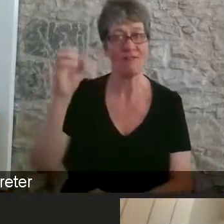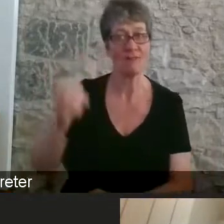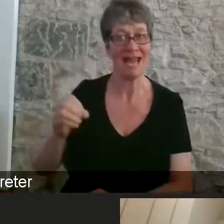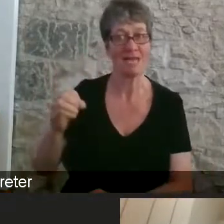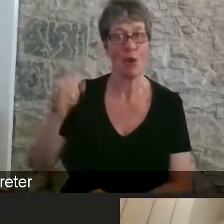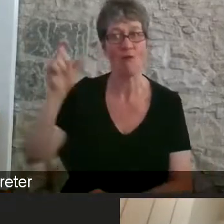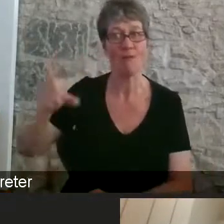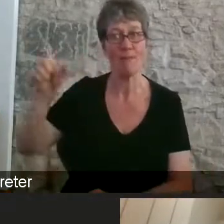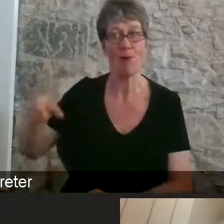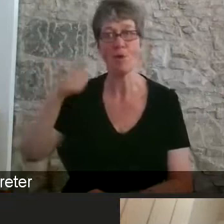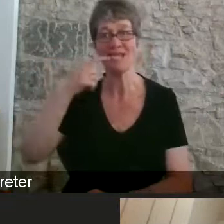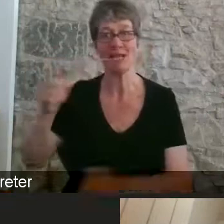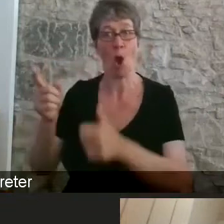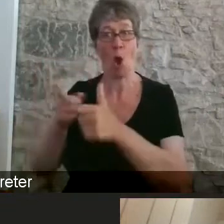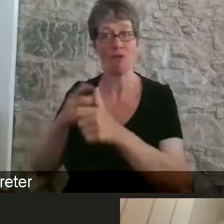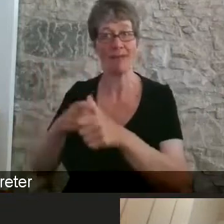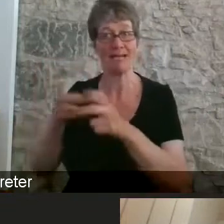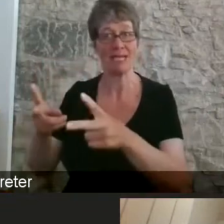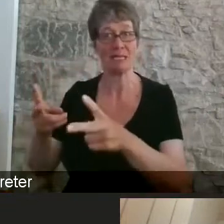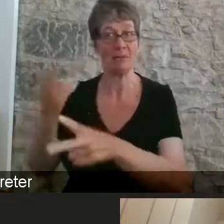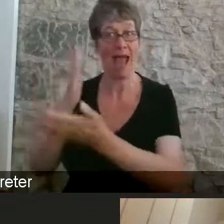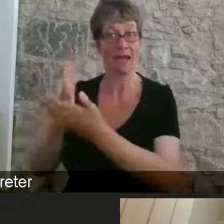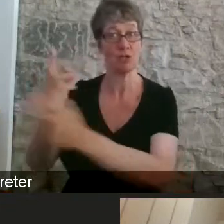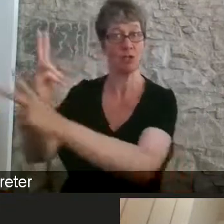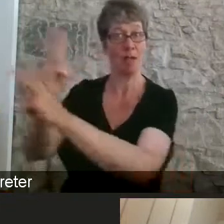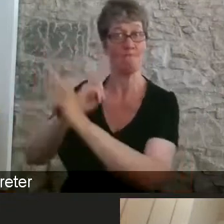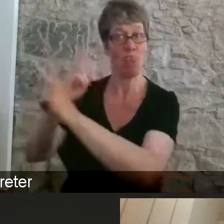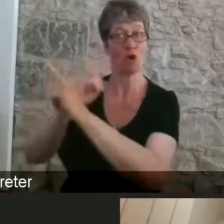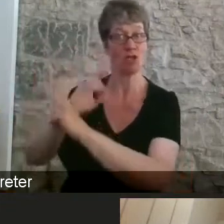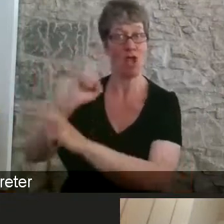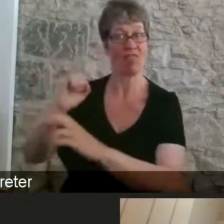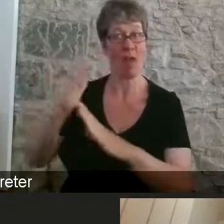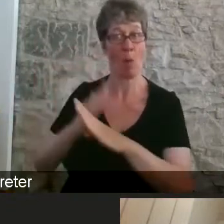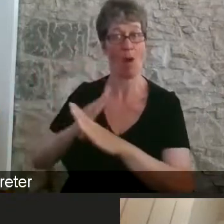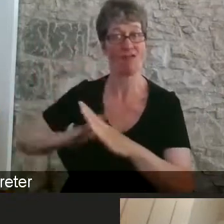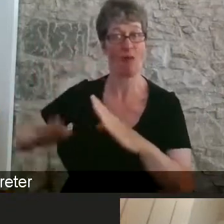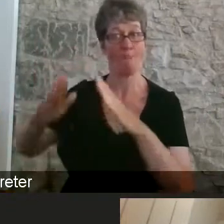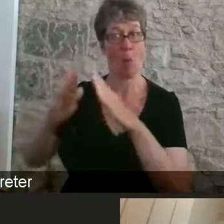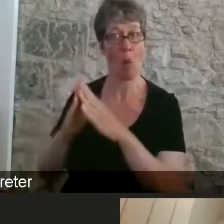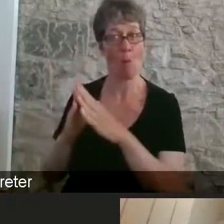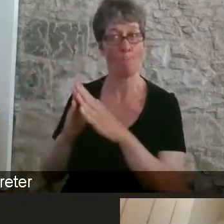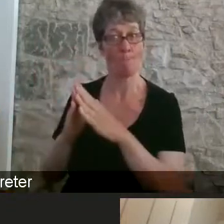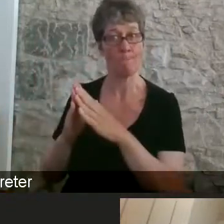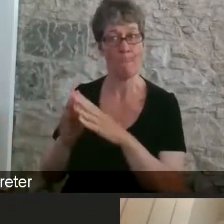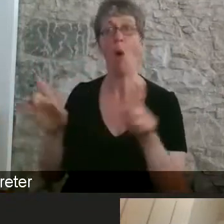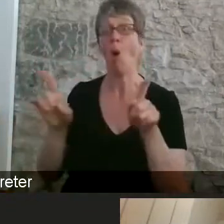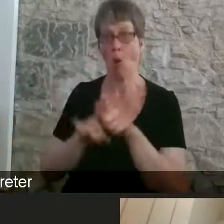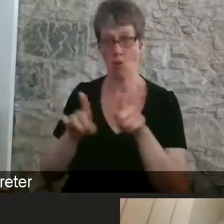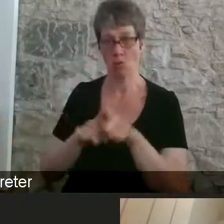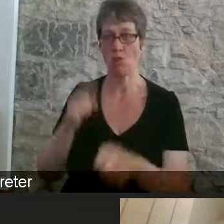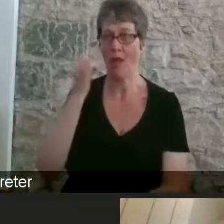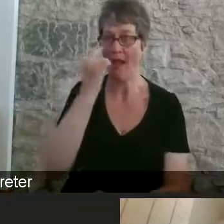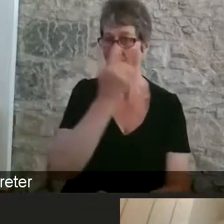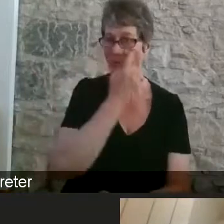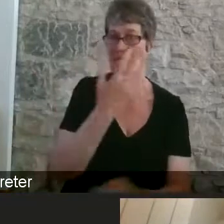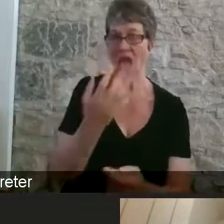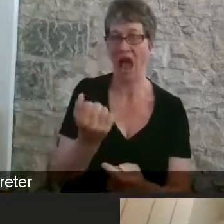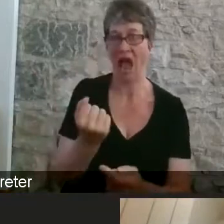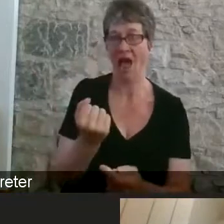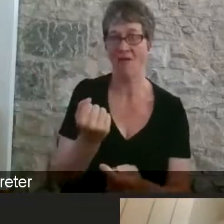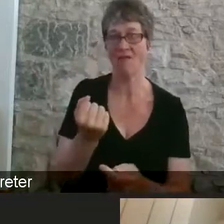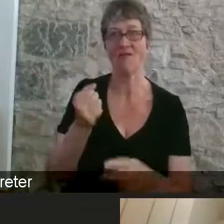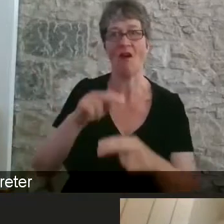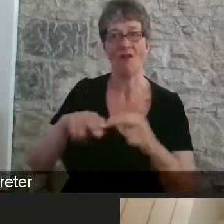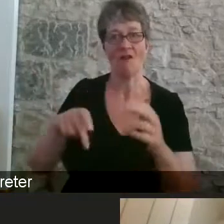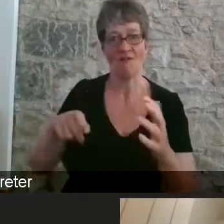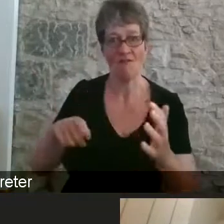automated systems are monitoring their work at home. There is evidence, too, of increasing presenteeism